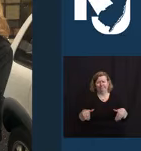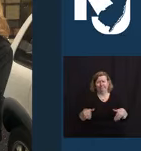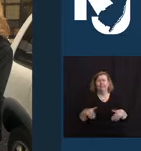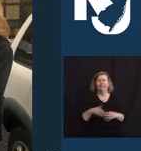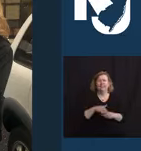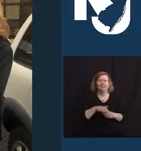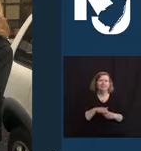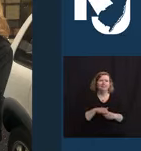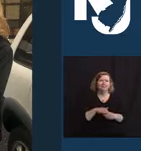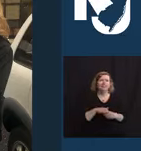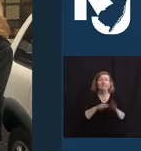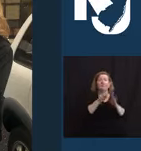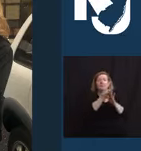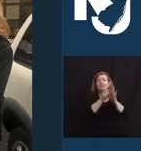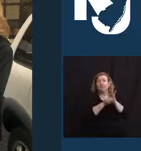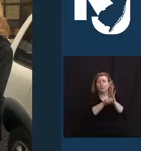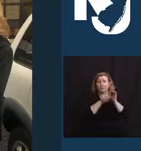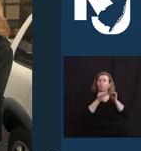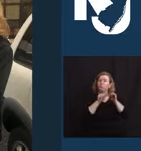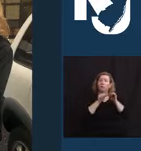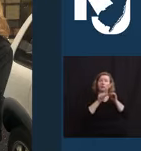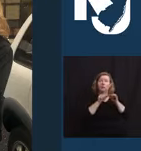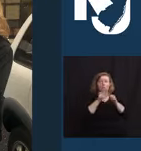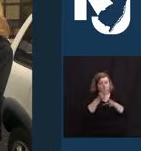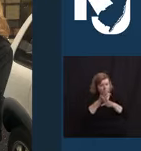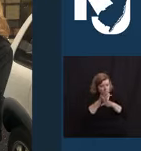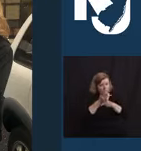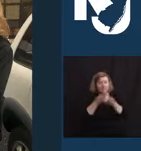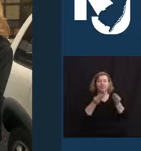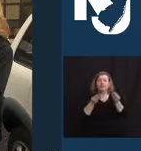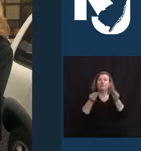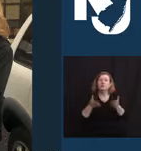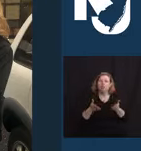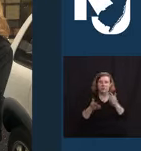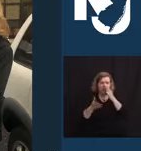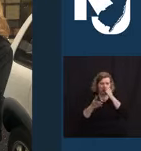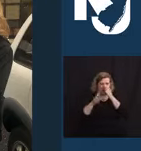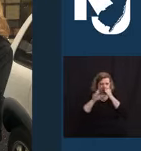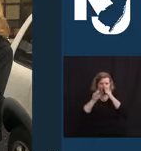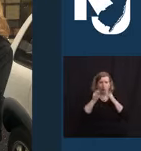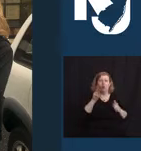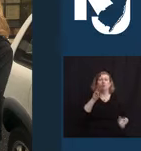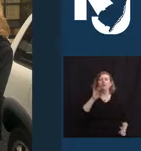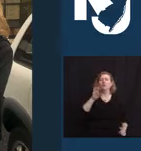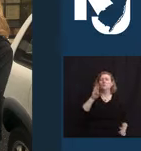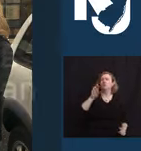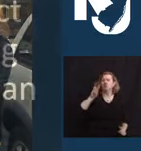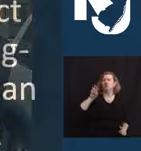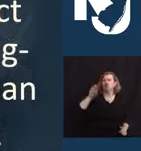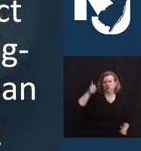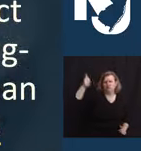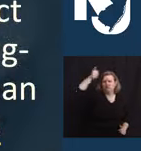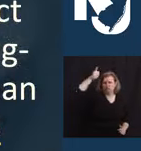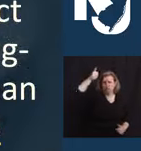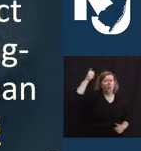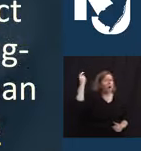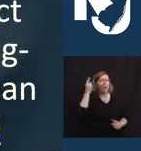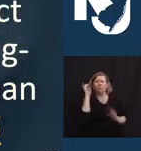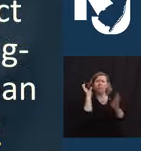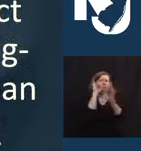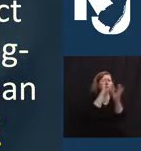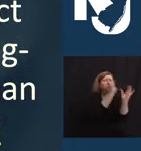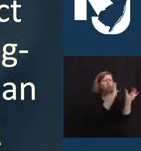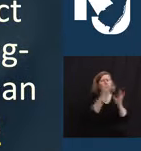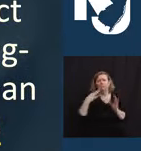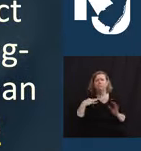long-term care ombudsman, Laurie Brewer, is always looking for volunteers. And if you are interested in serving as a lifeline